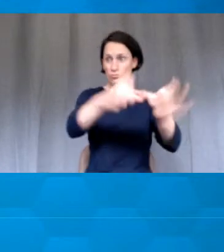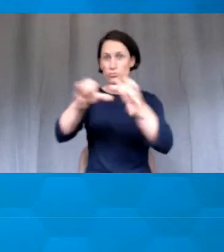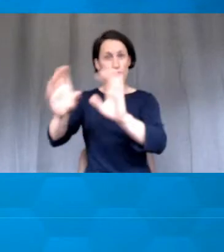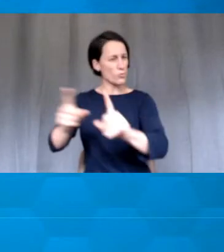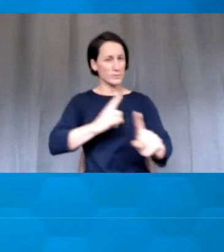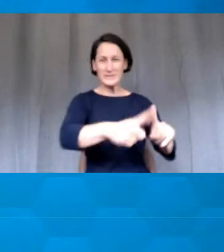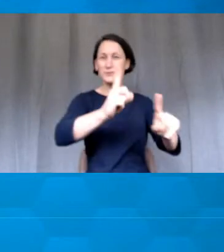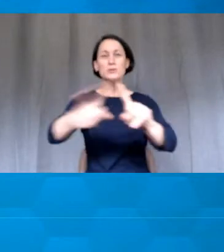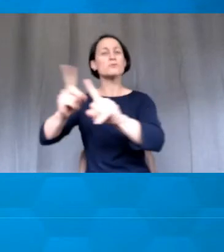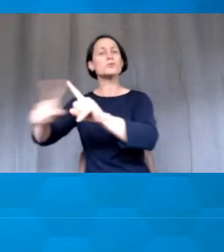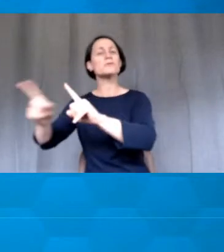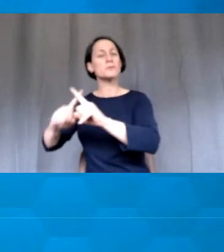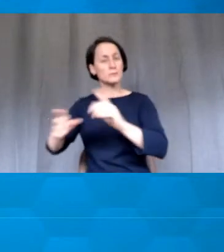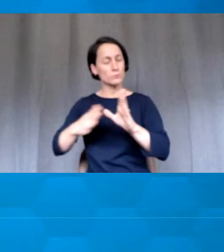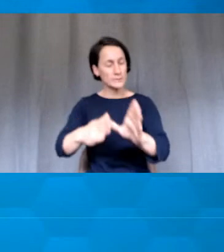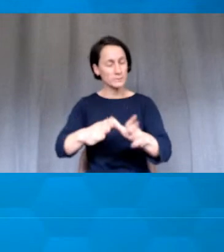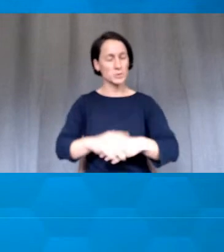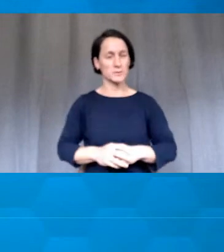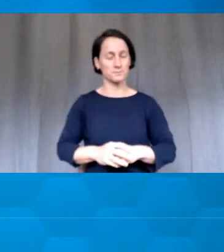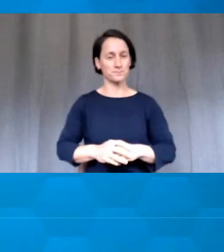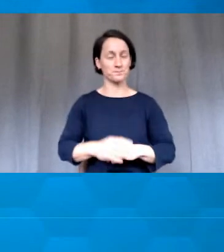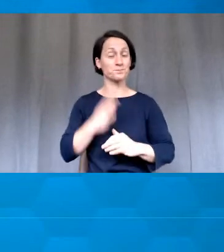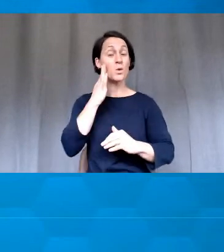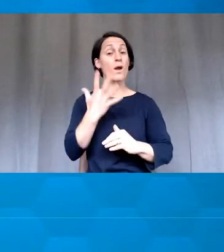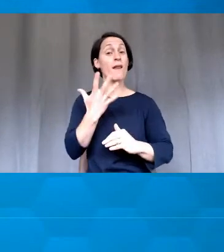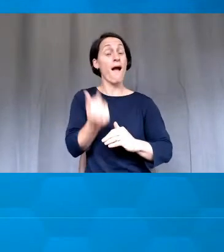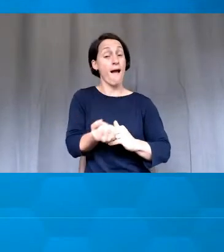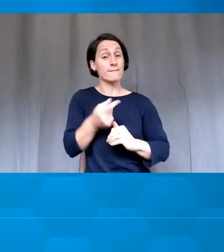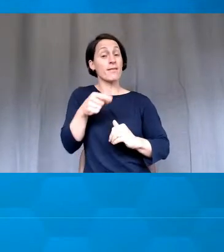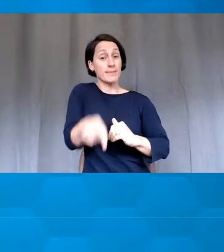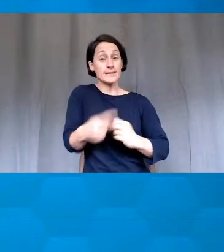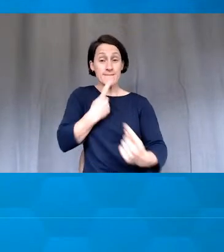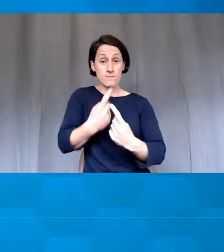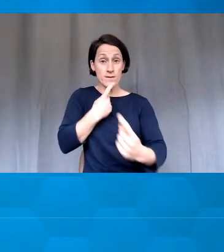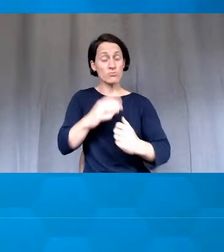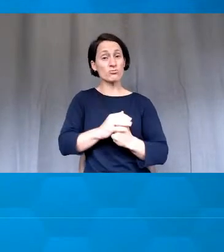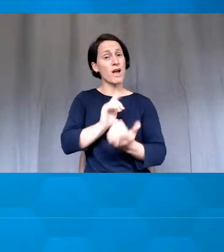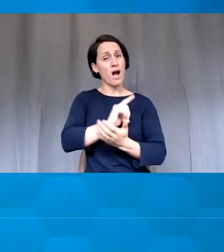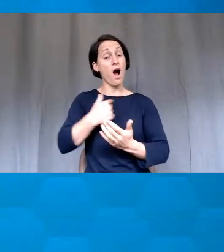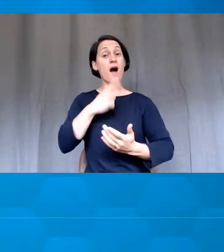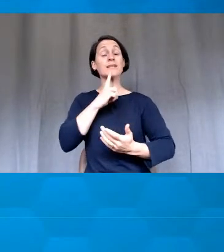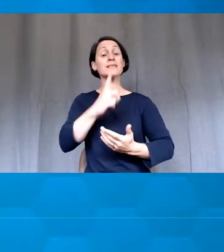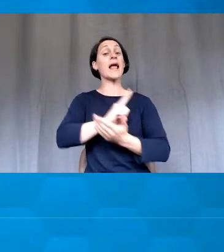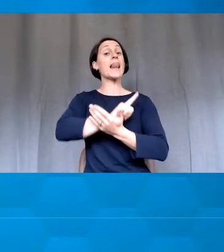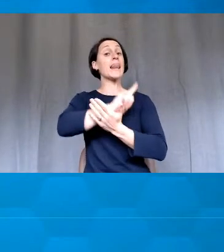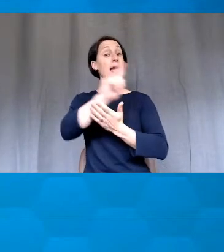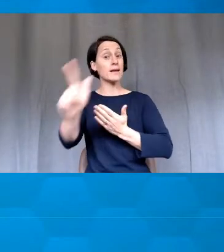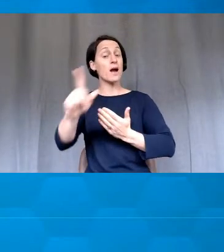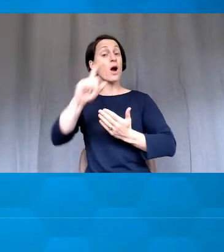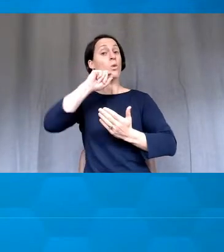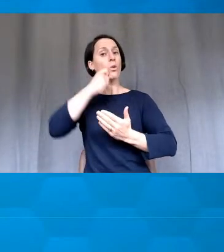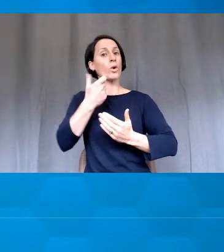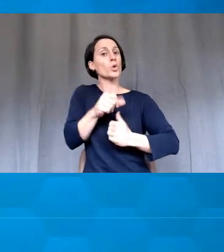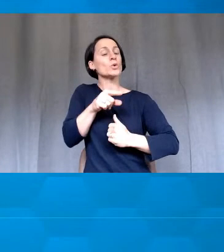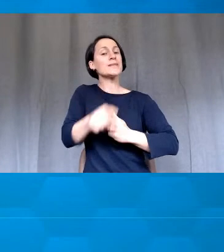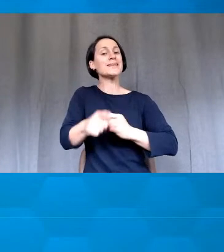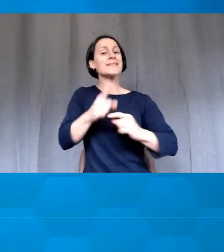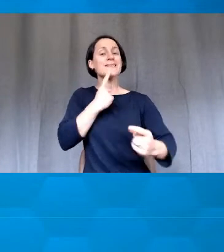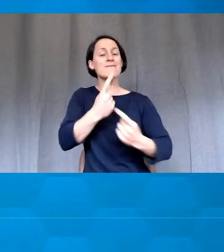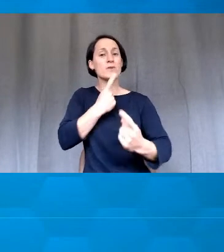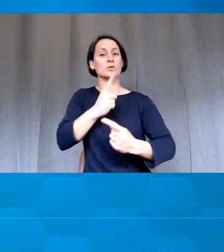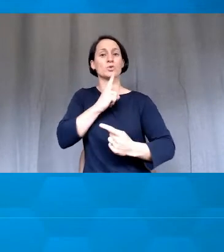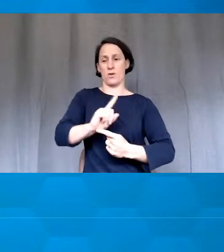some typical ones. After capturing these, then announce, later we're going to do some action research to see which of these